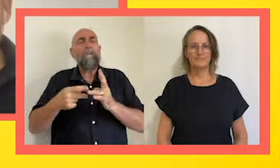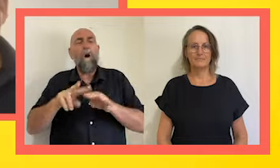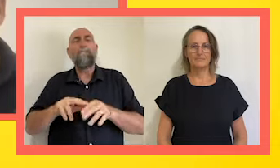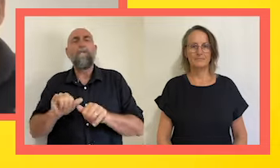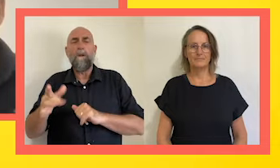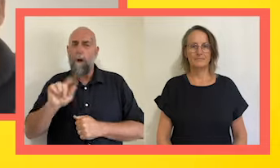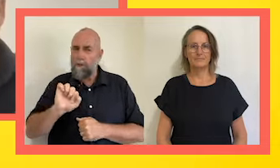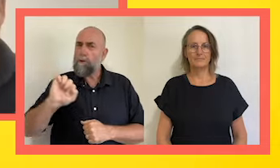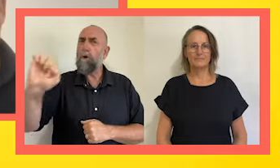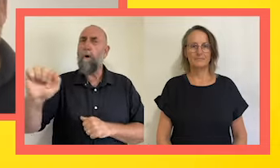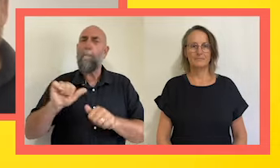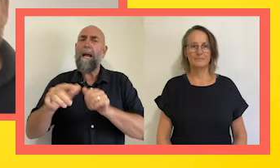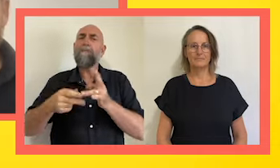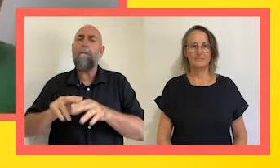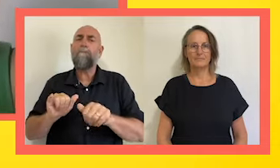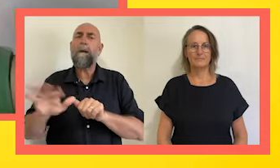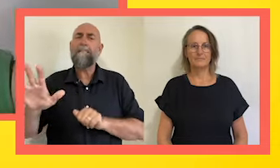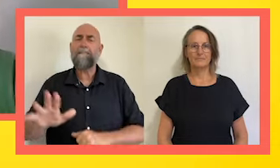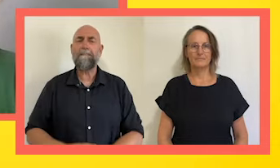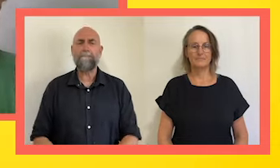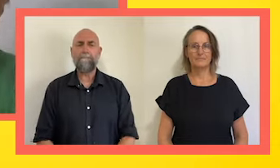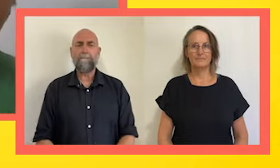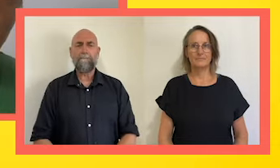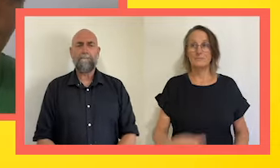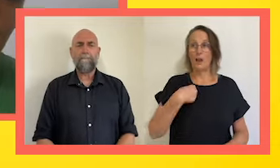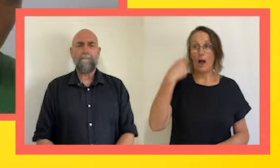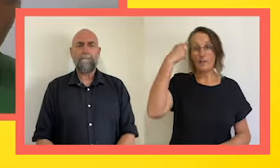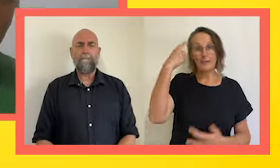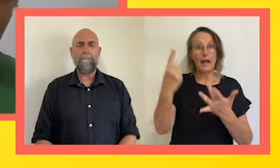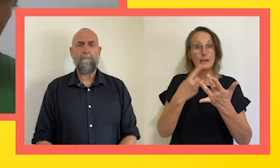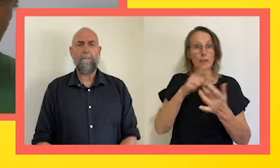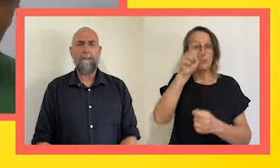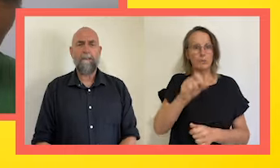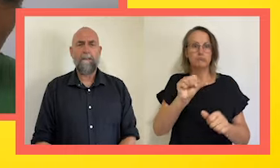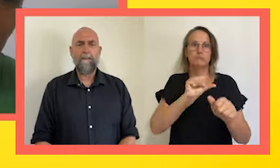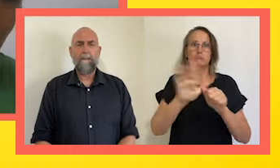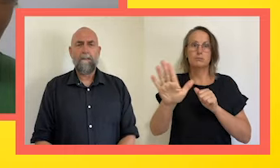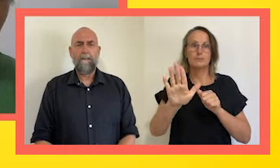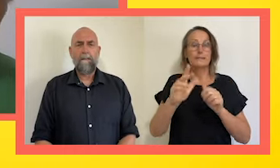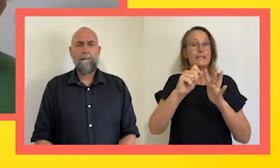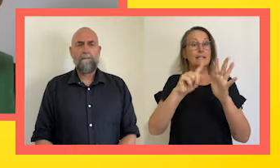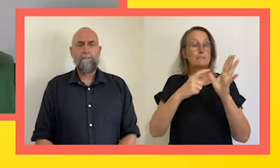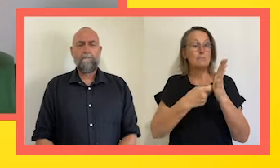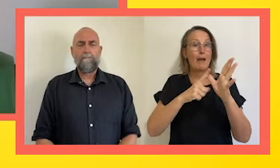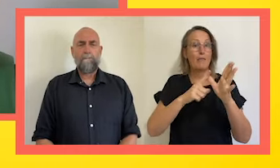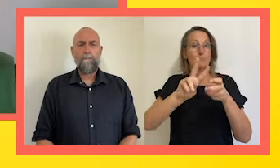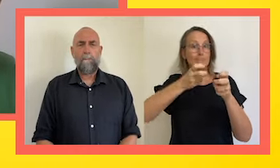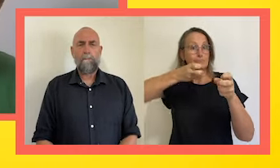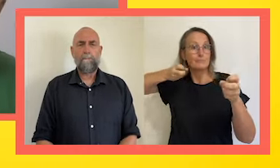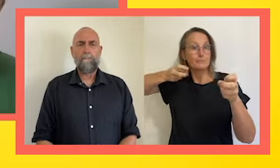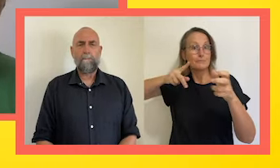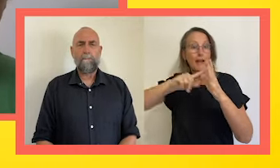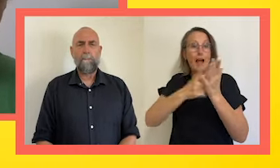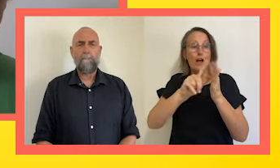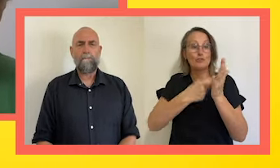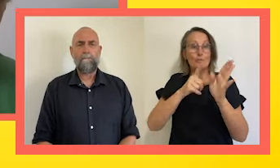what is your best of the rest moment? My best of the rest moment would be the para archery and Jonathan Milne set both your strain and